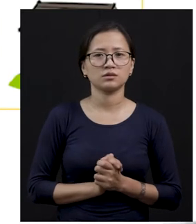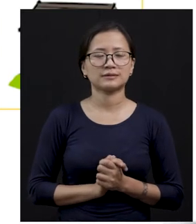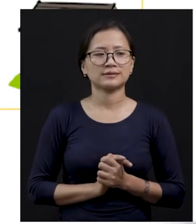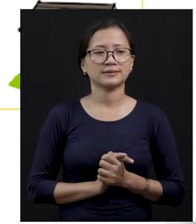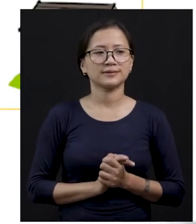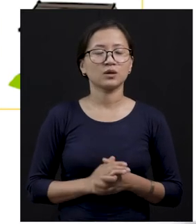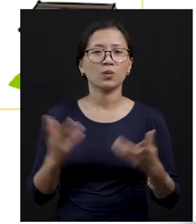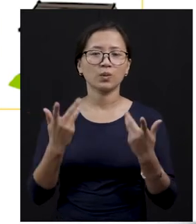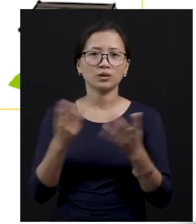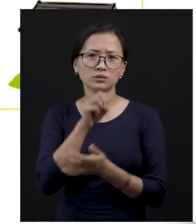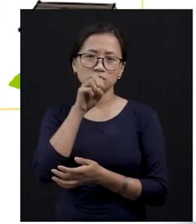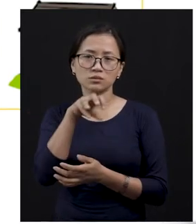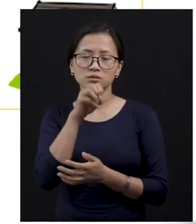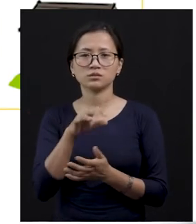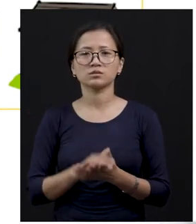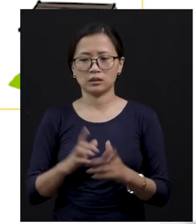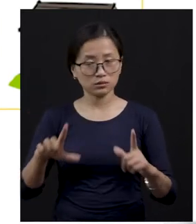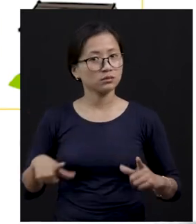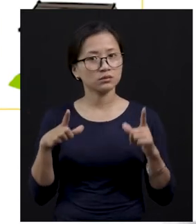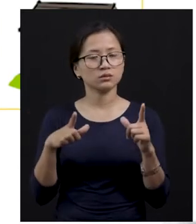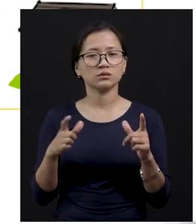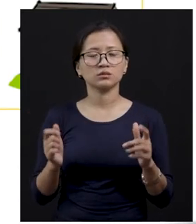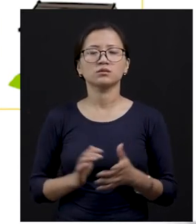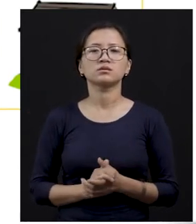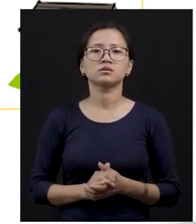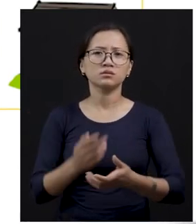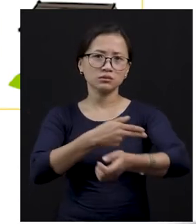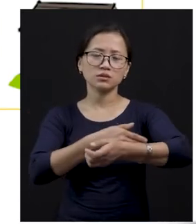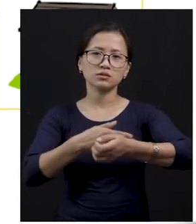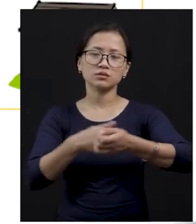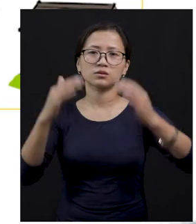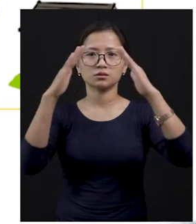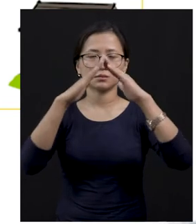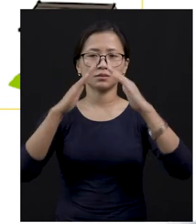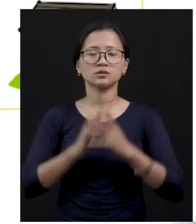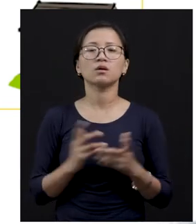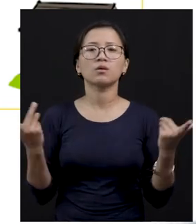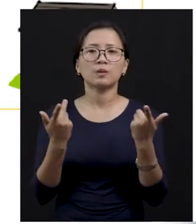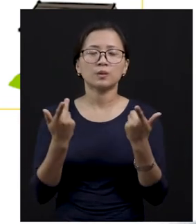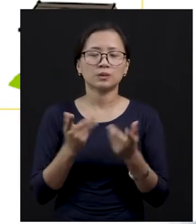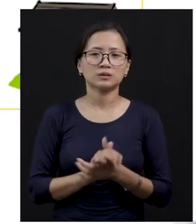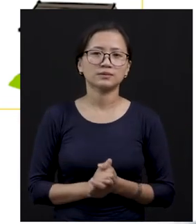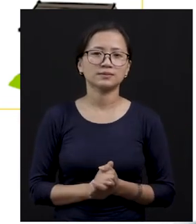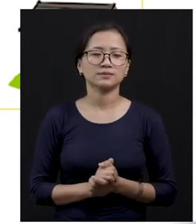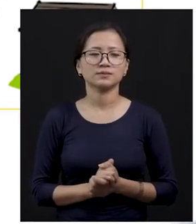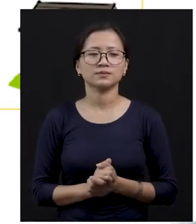So, where do they live? The dogs, the name, the name of the shelter is,